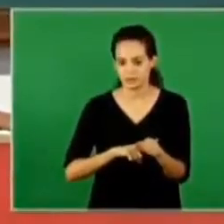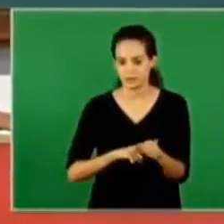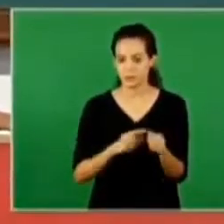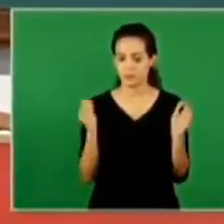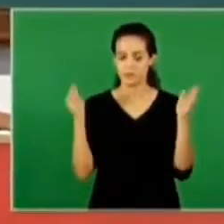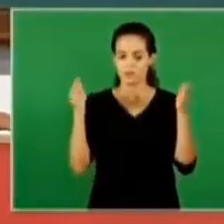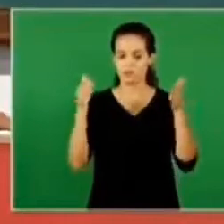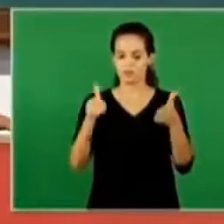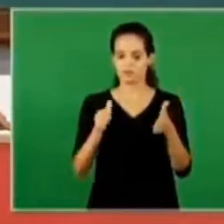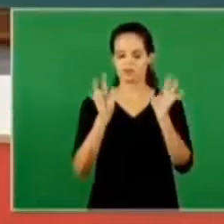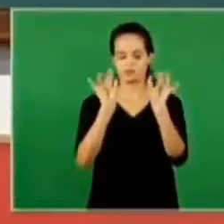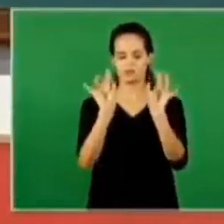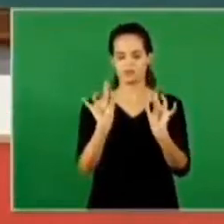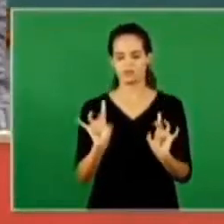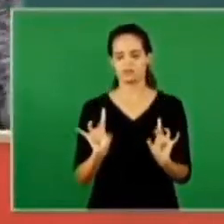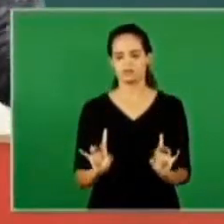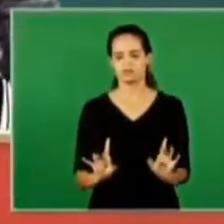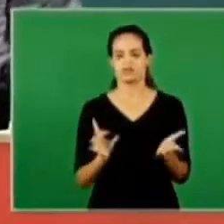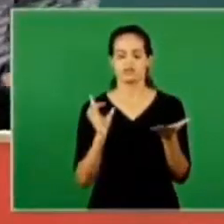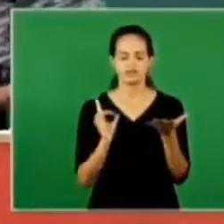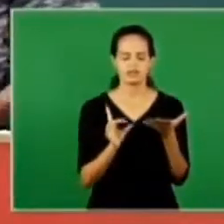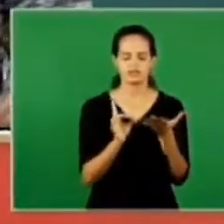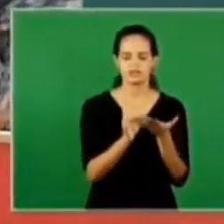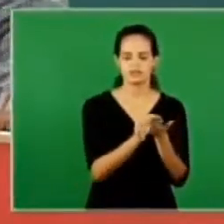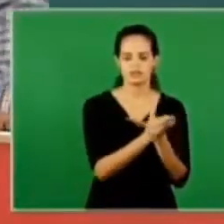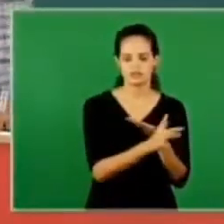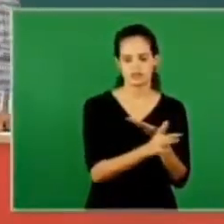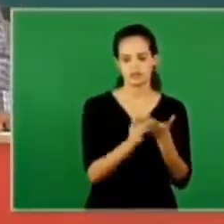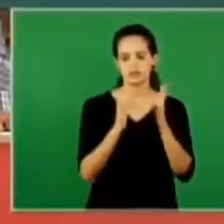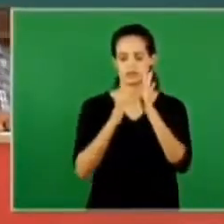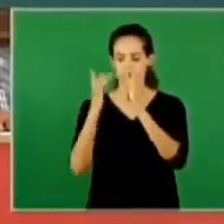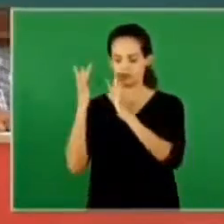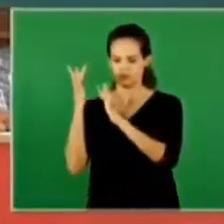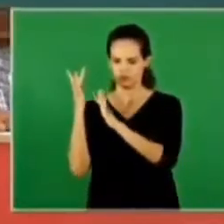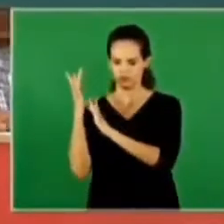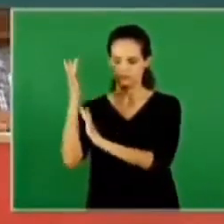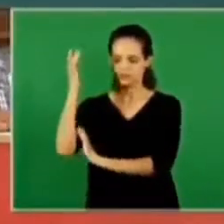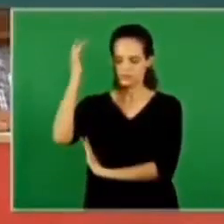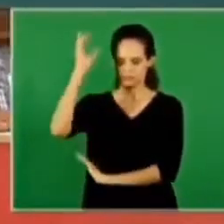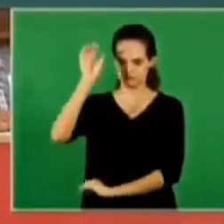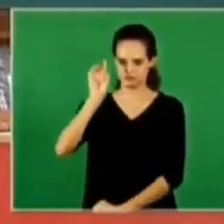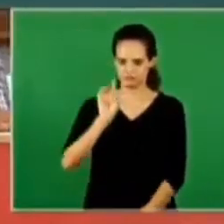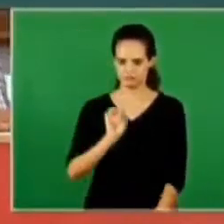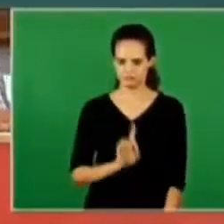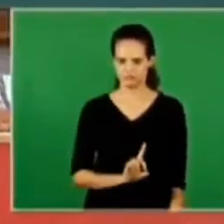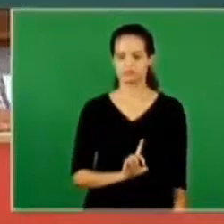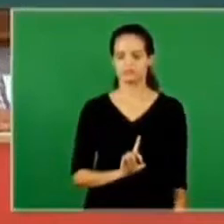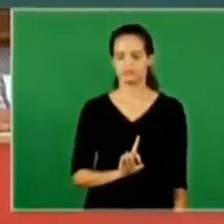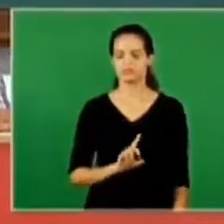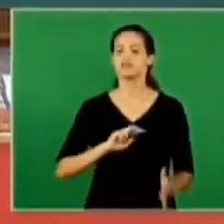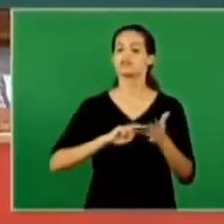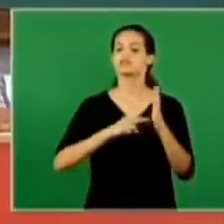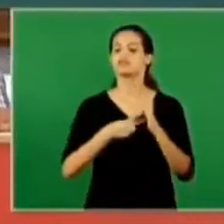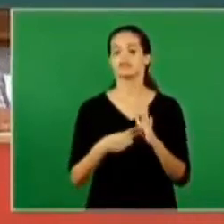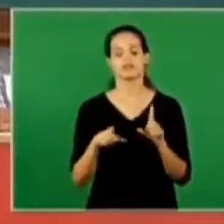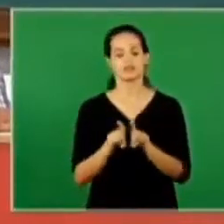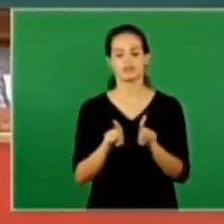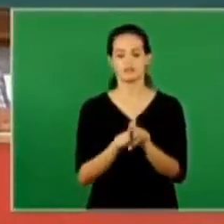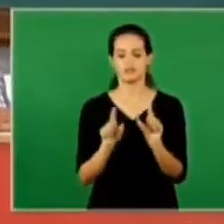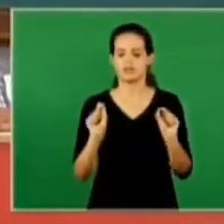appropriate and special for the arrival of the messiah and it means also